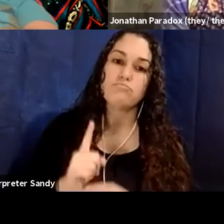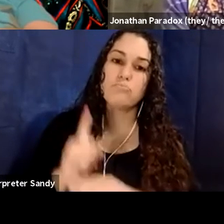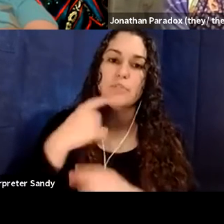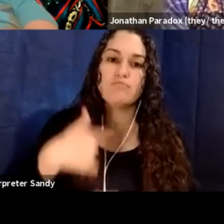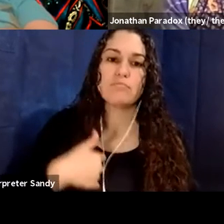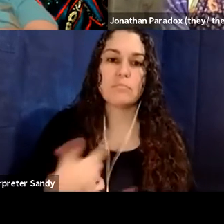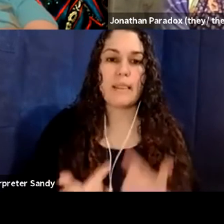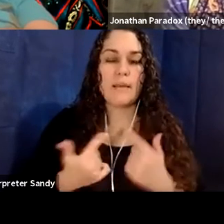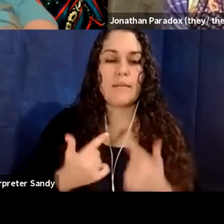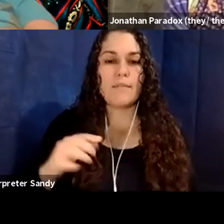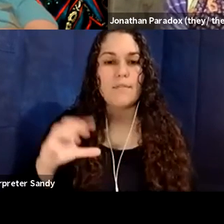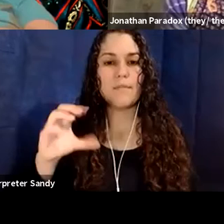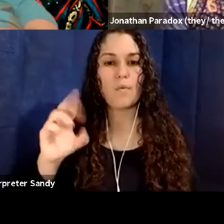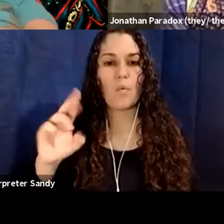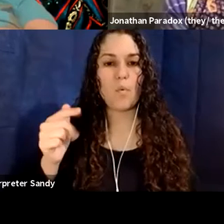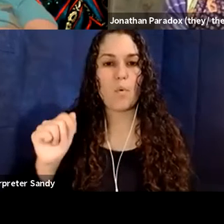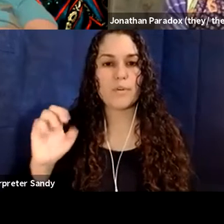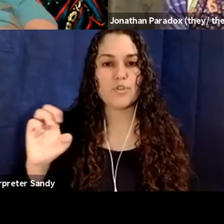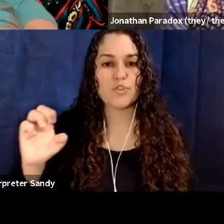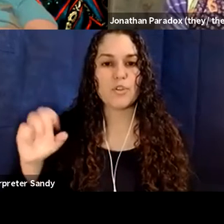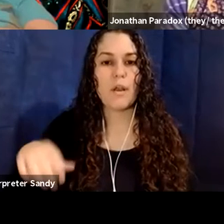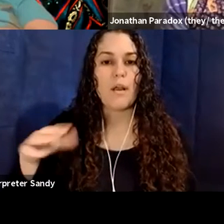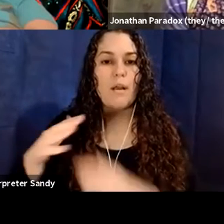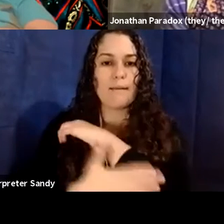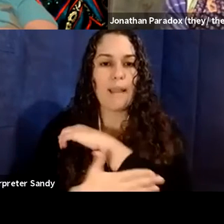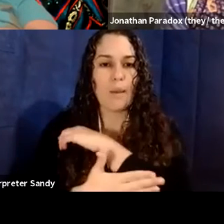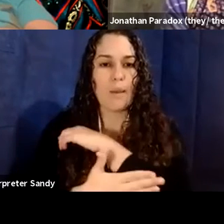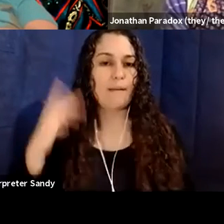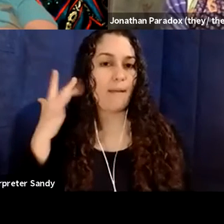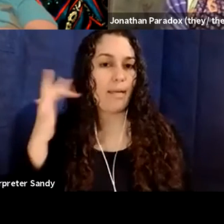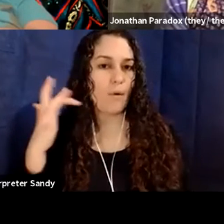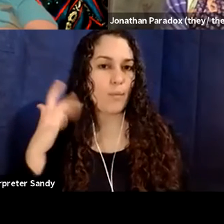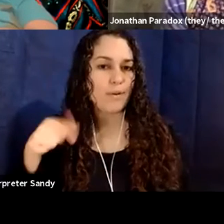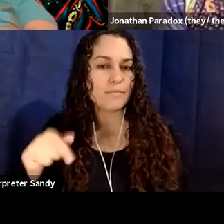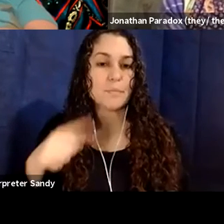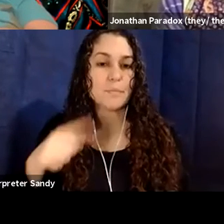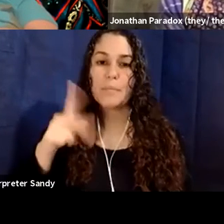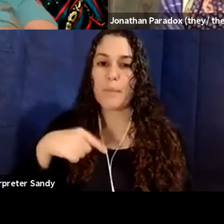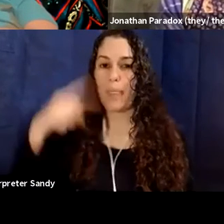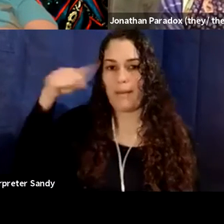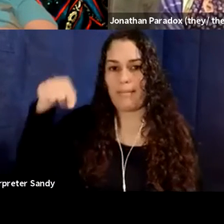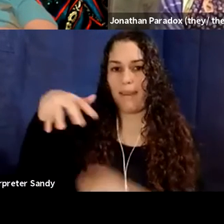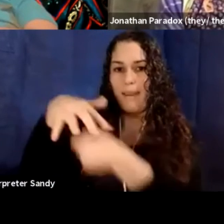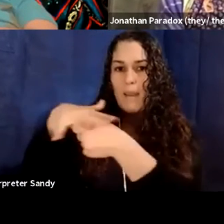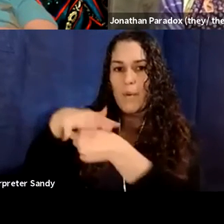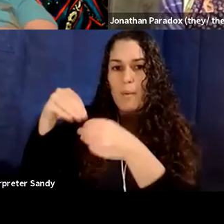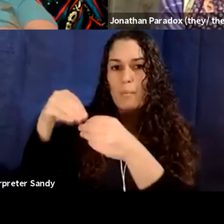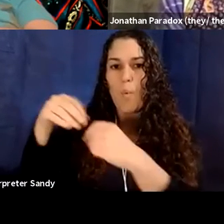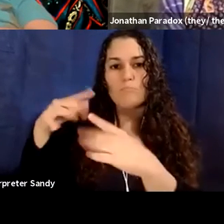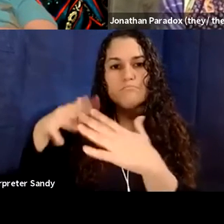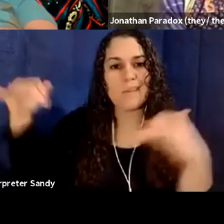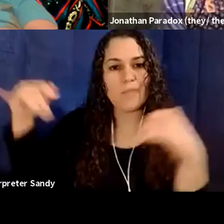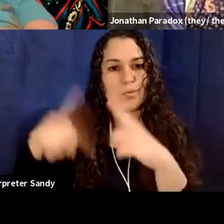in that it is thought of as a more diverse geographical location, um, while